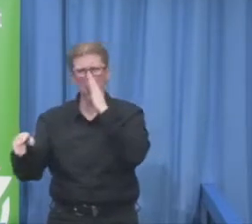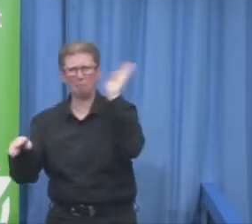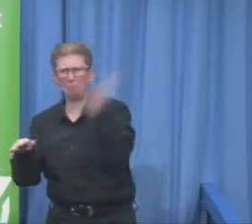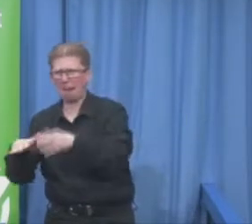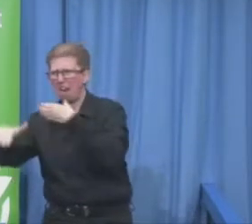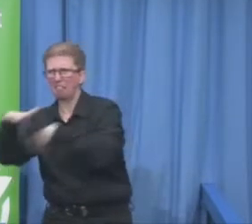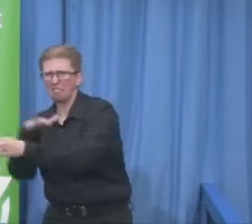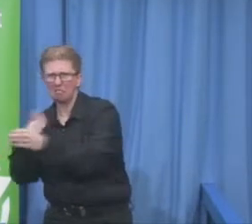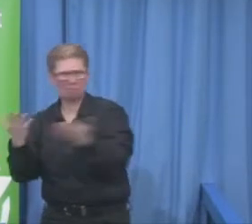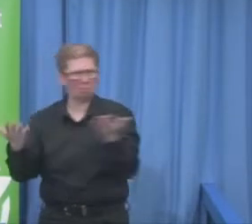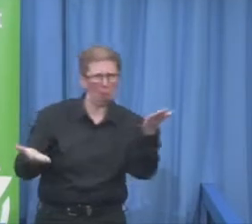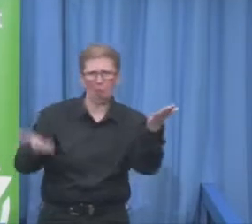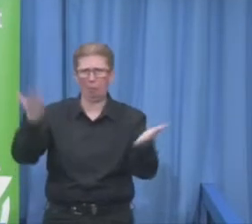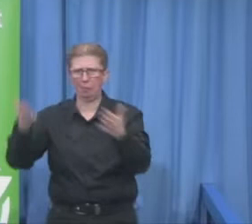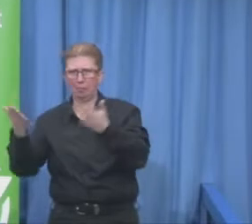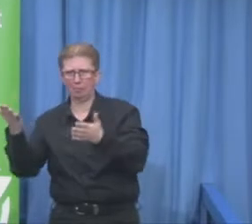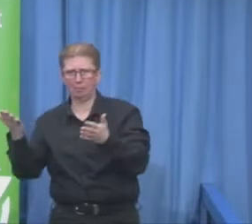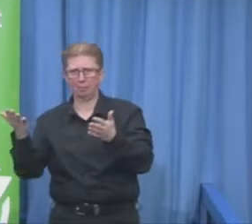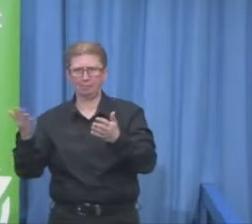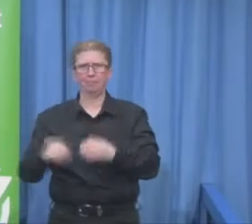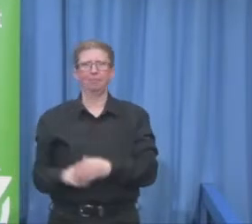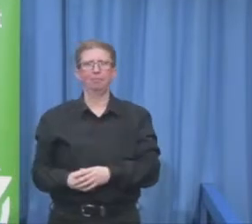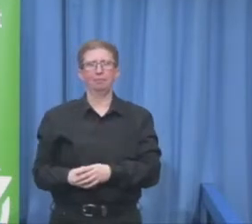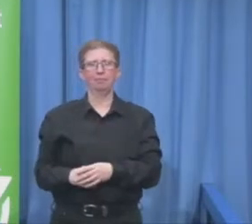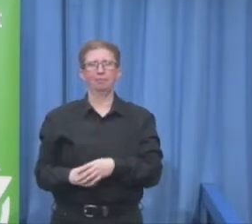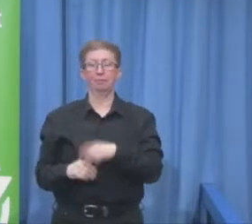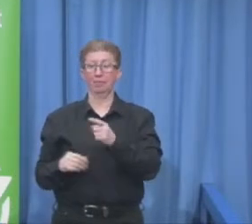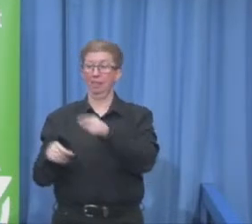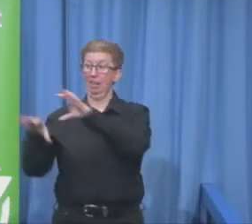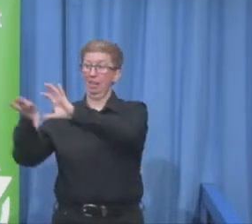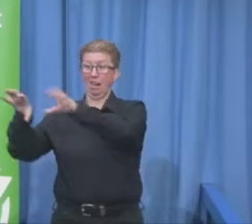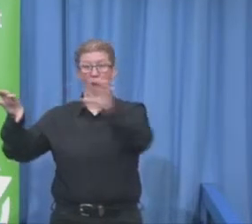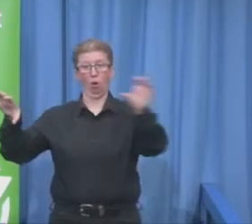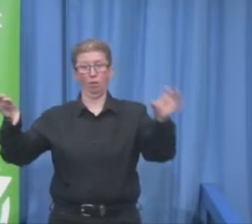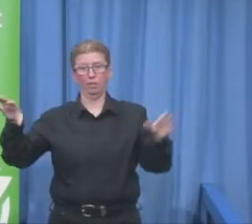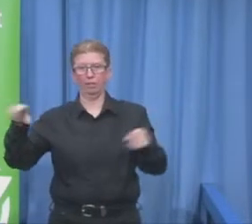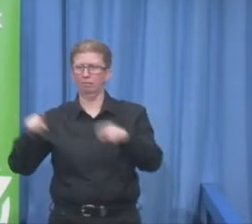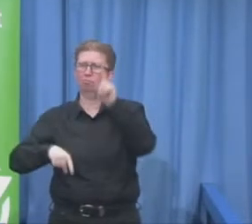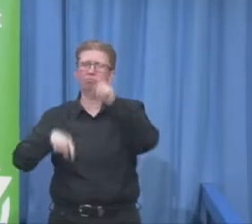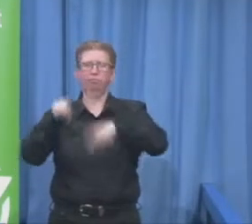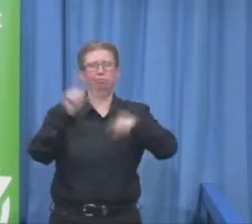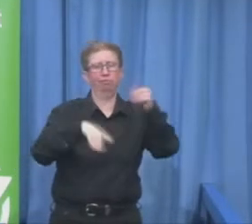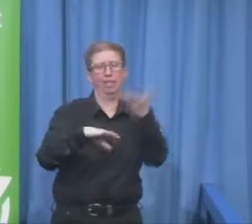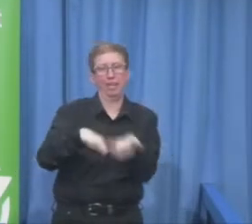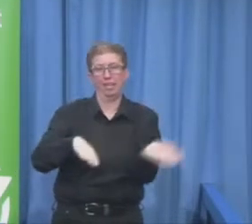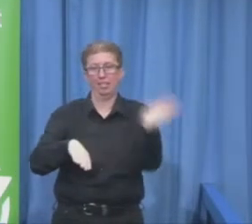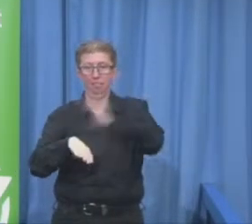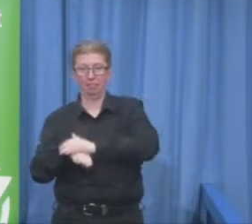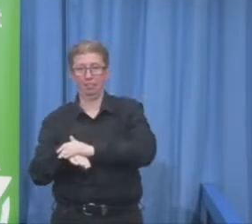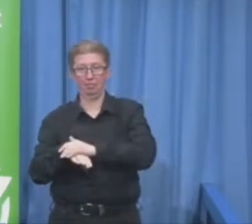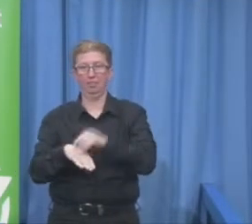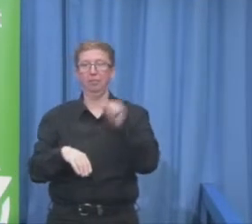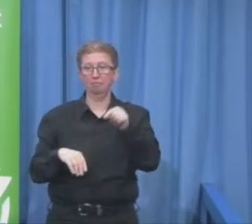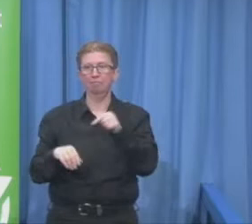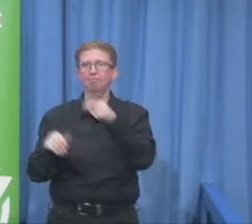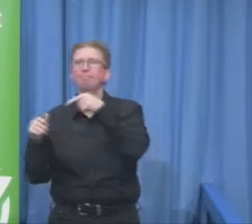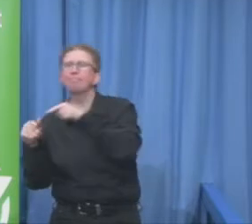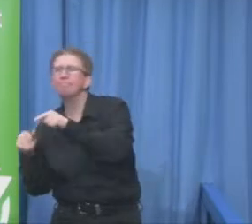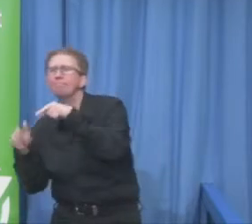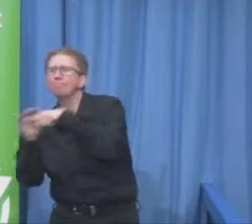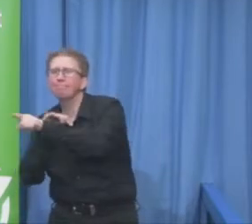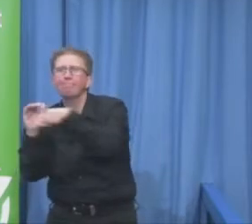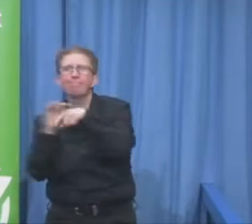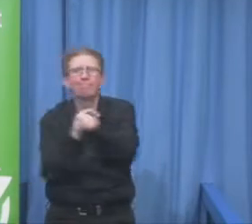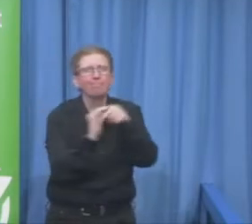the findings can be really a valuable basis for doing advocacy and to get an